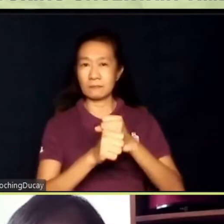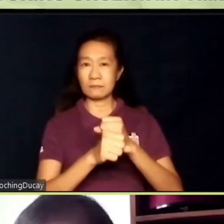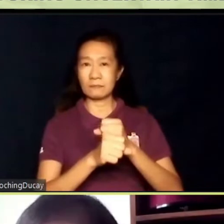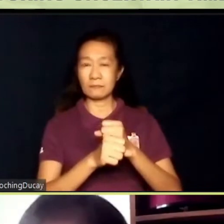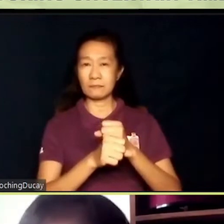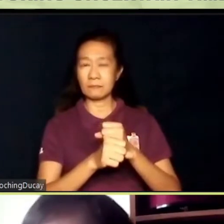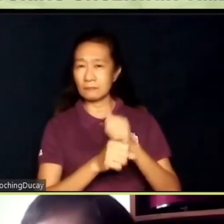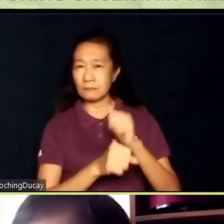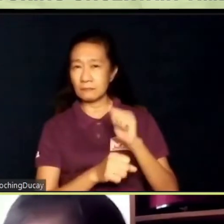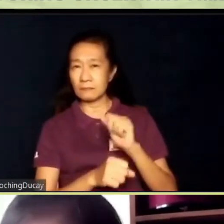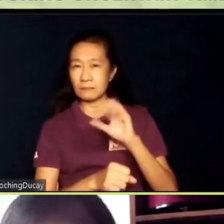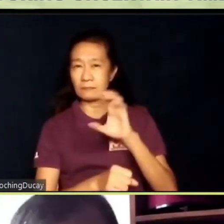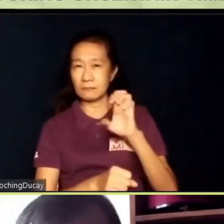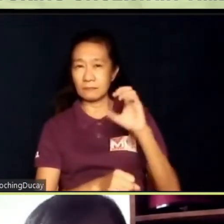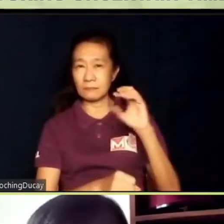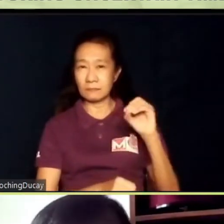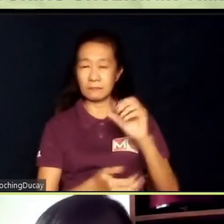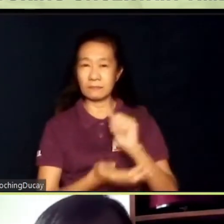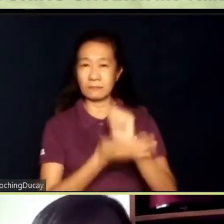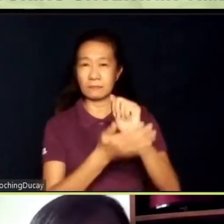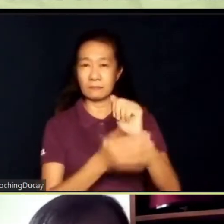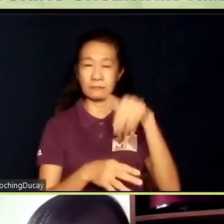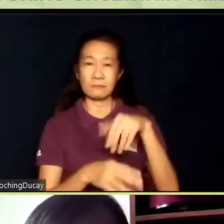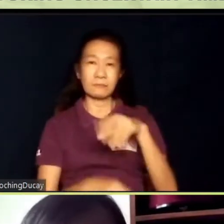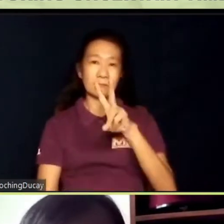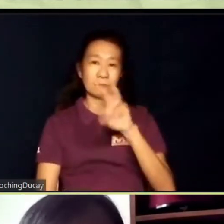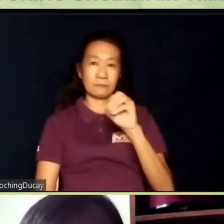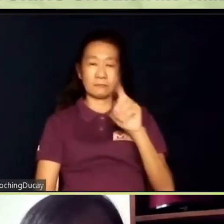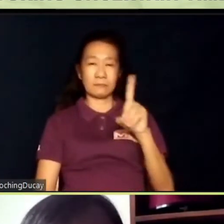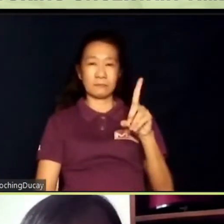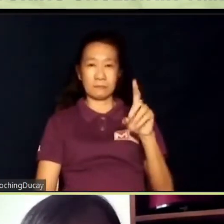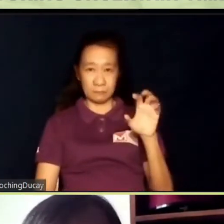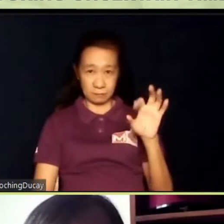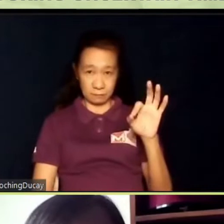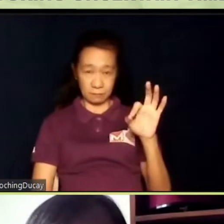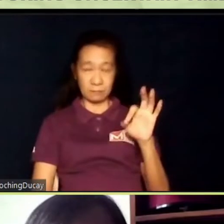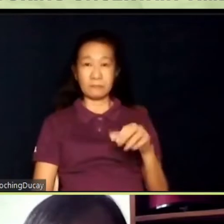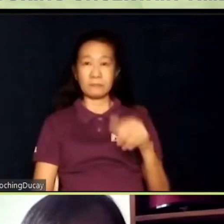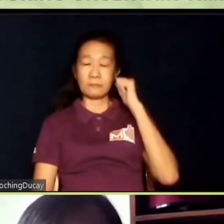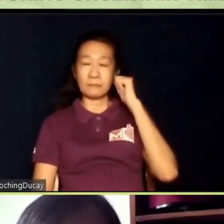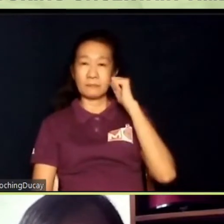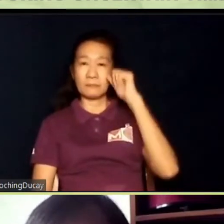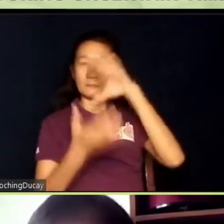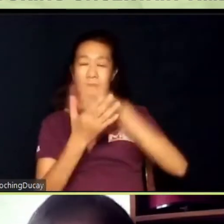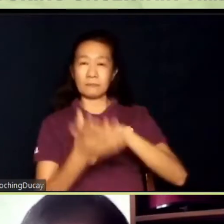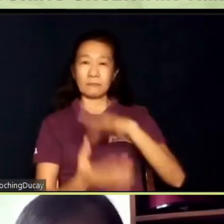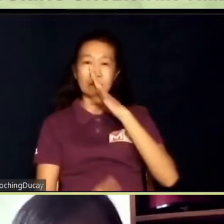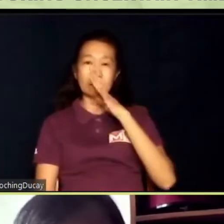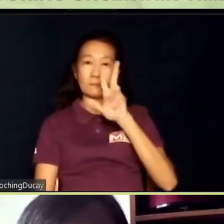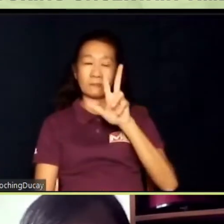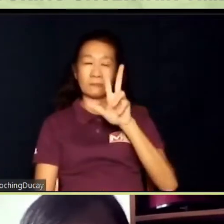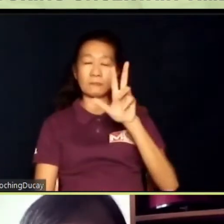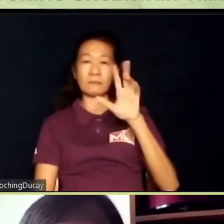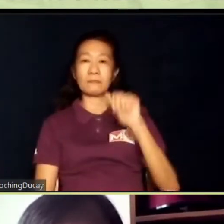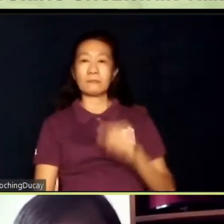CEO Awards in 2019. Mona is a wife and a mom to three kids. Her eldest,